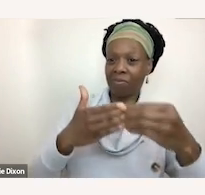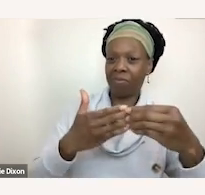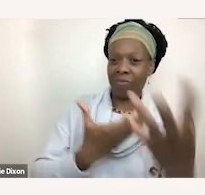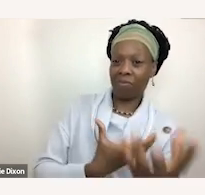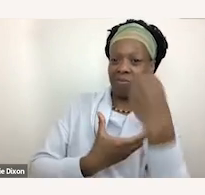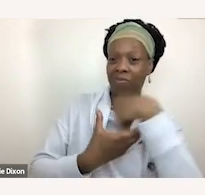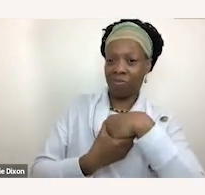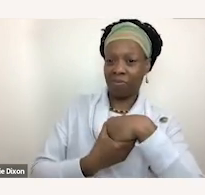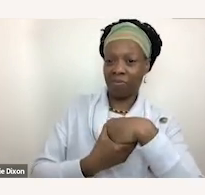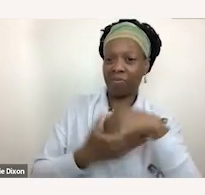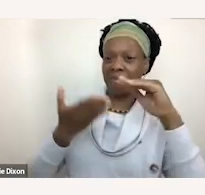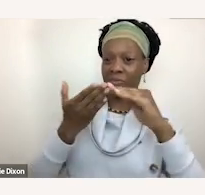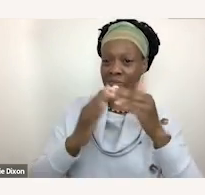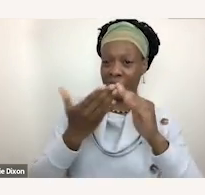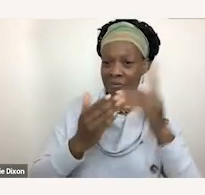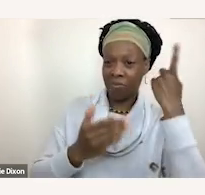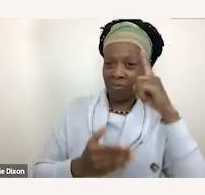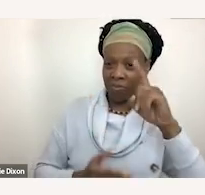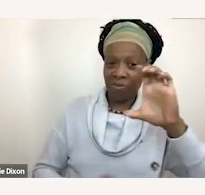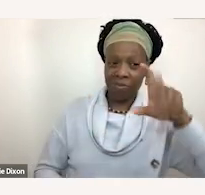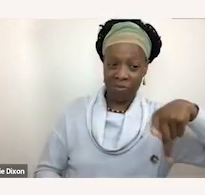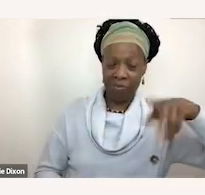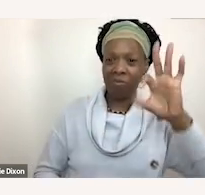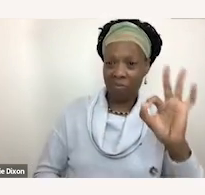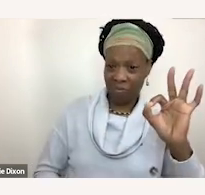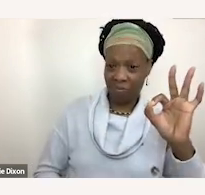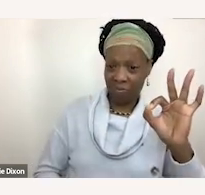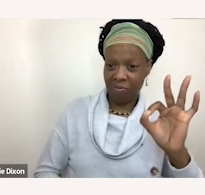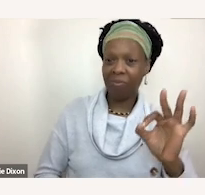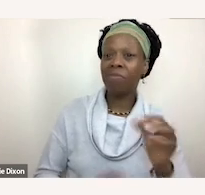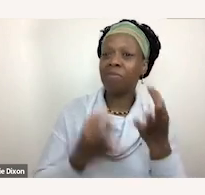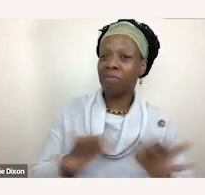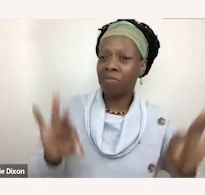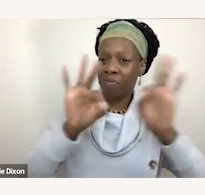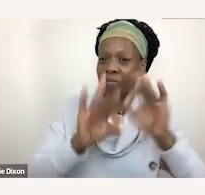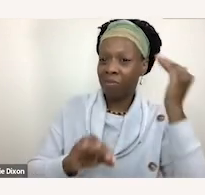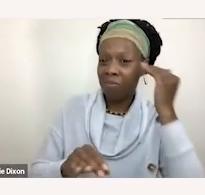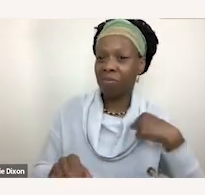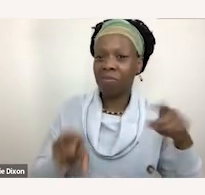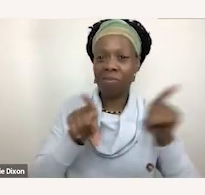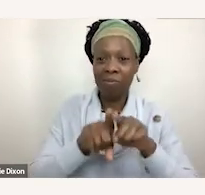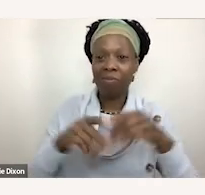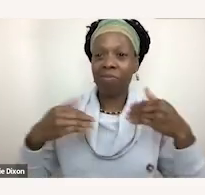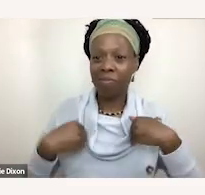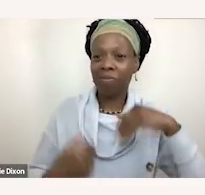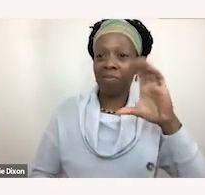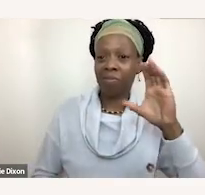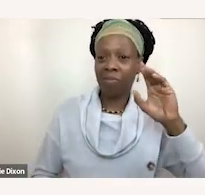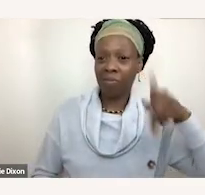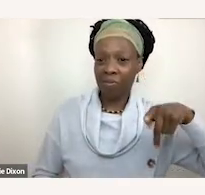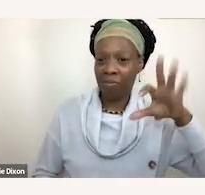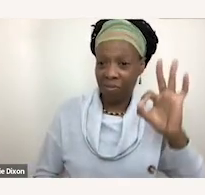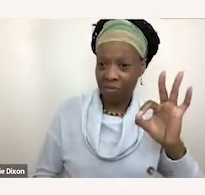communities at the Cerebral Palsy Foundation. Relevant to know that I also have cerebral palsy. So that perspective